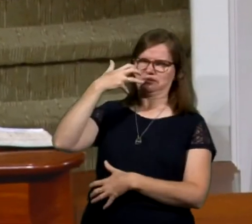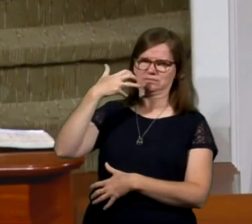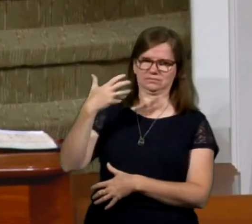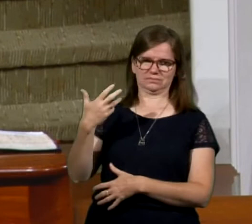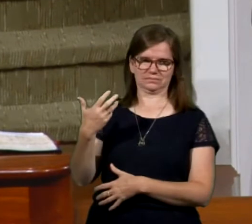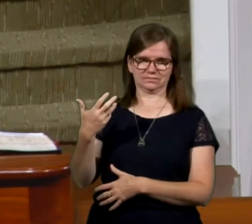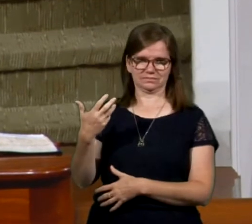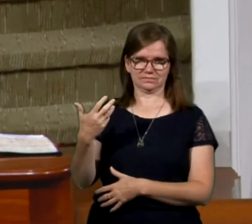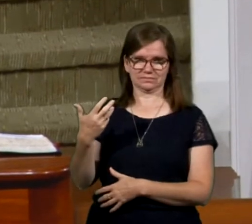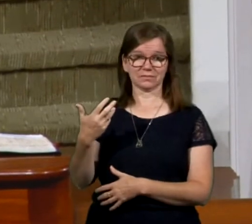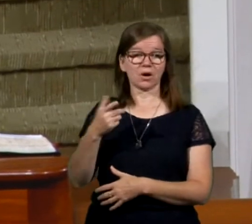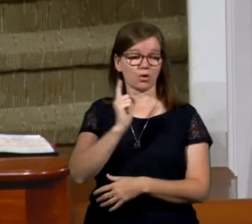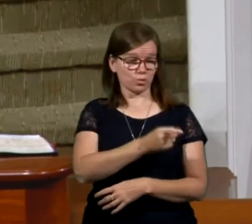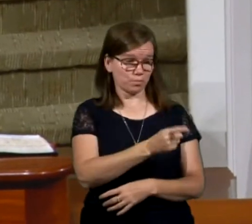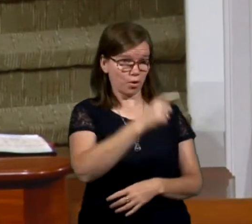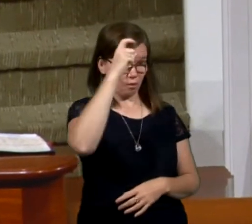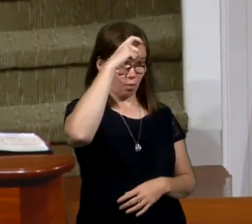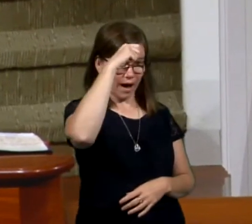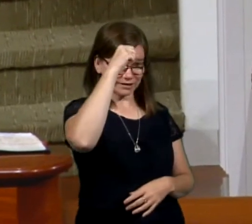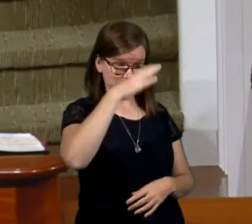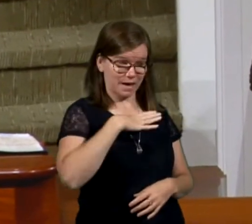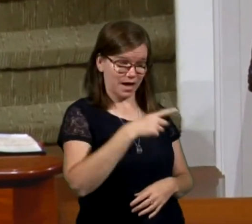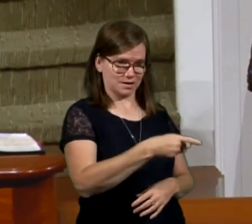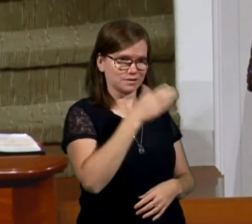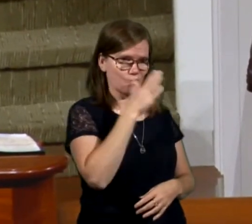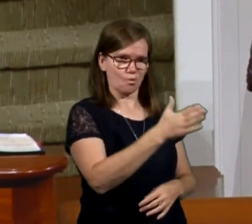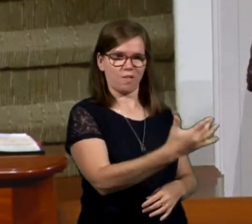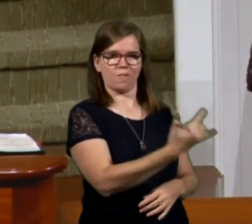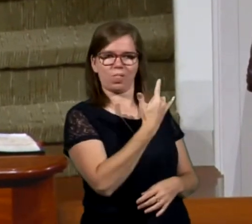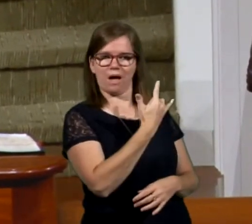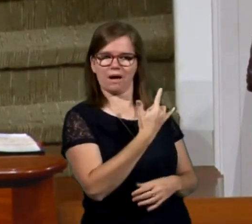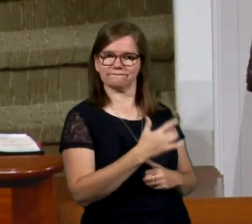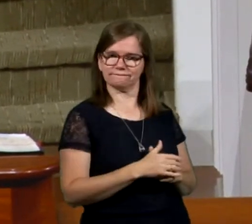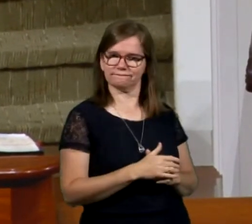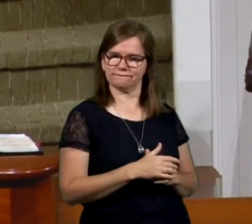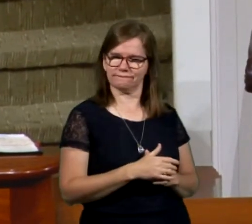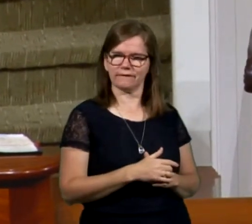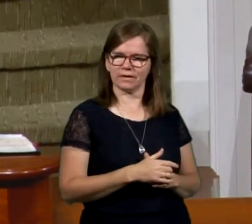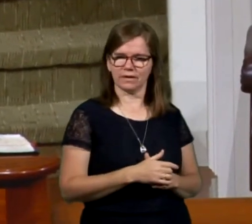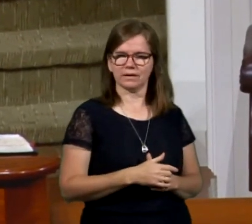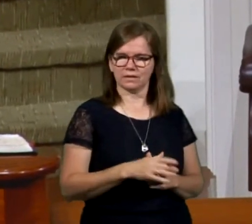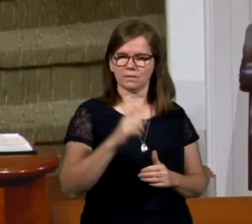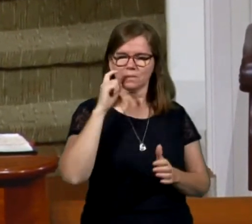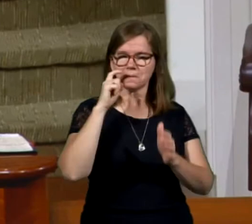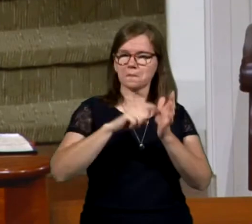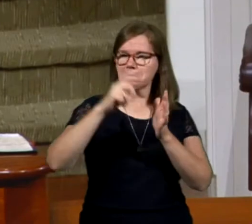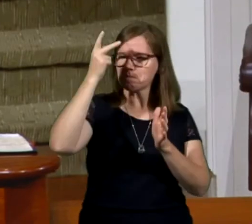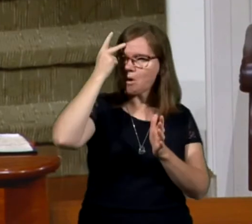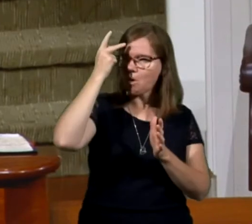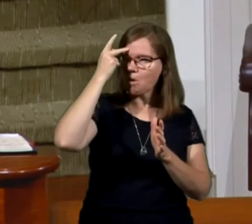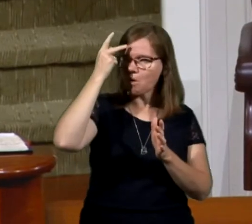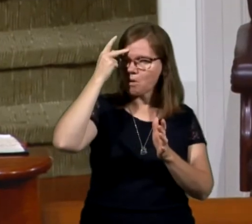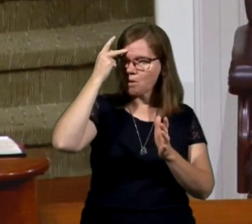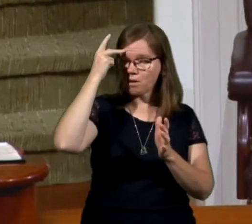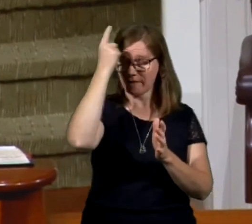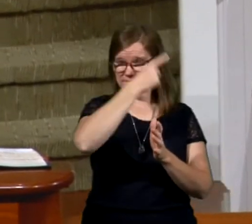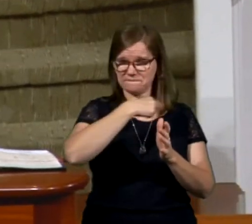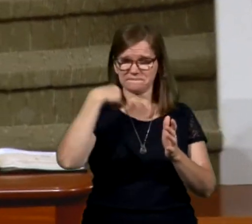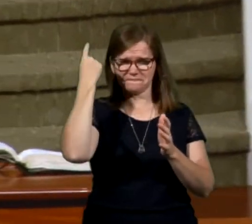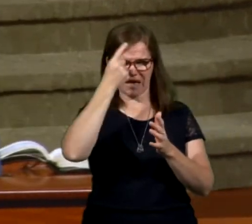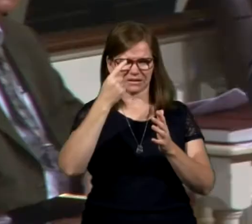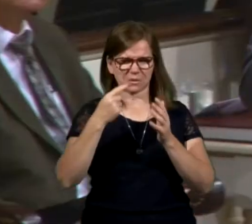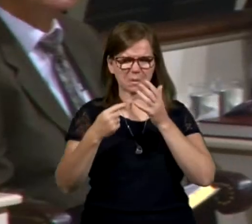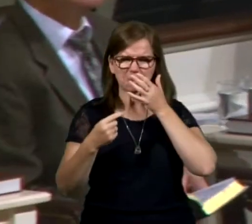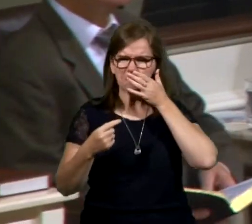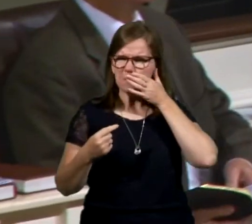But you reprove a wise man and he will love you. And you think quickly, you see the Apostle Paul stinging physically from the